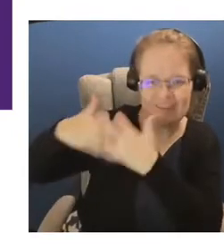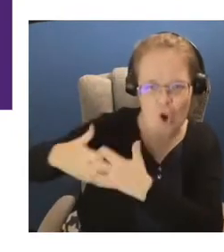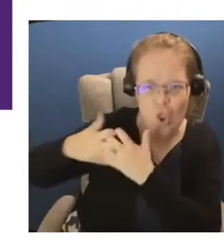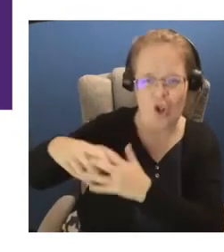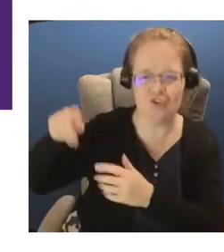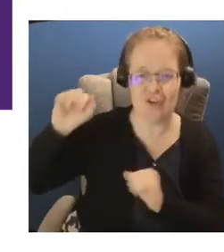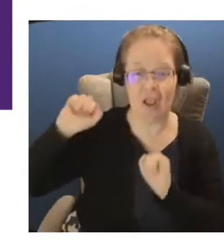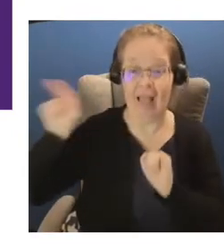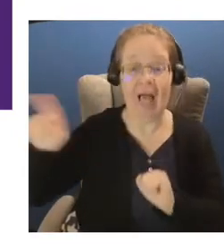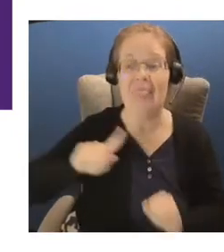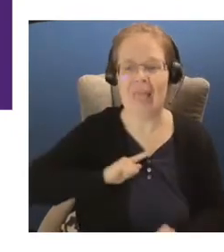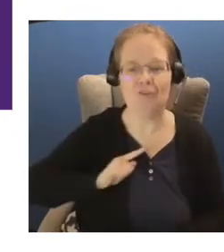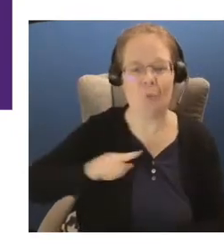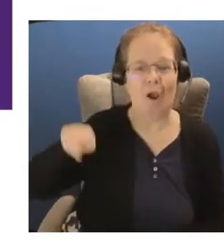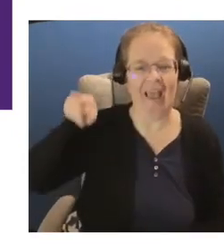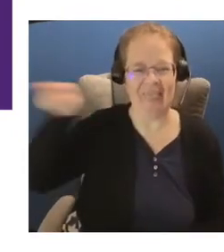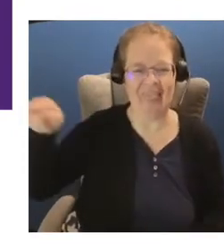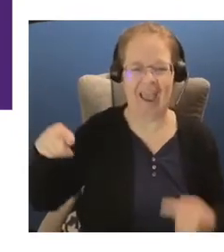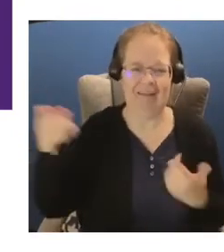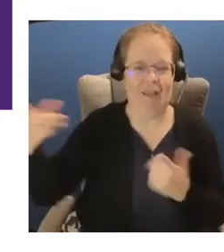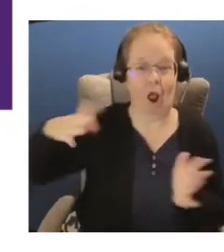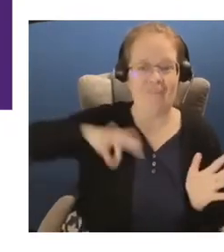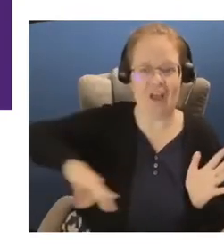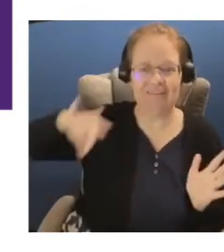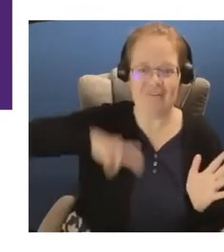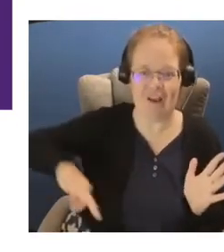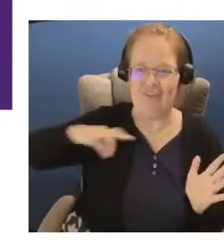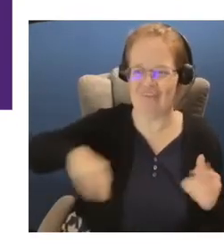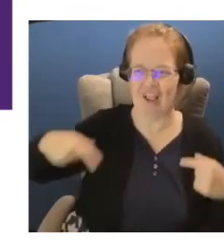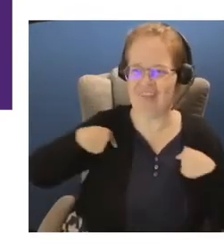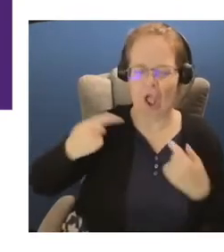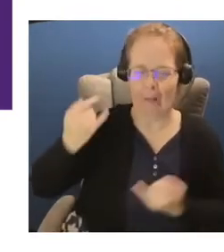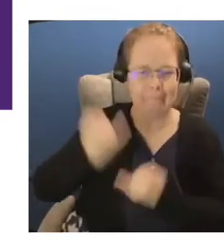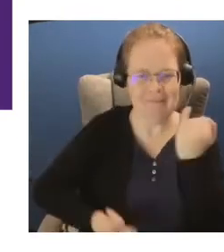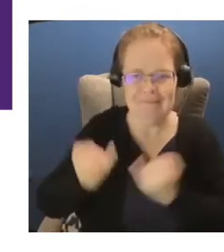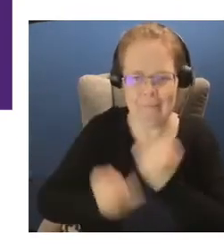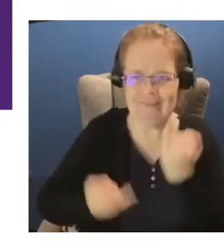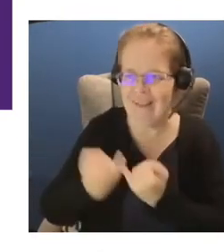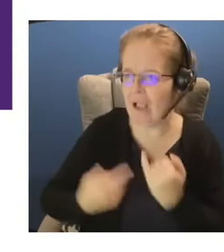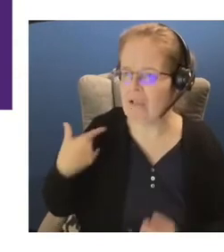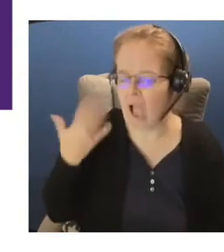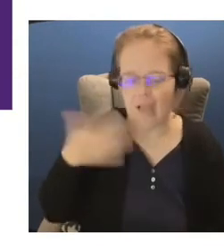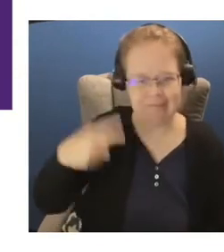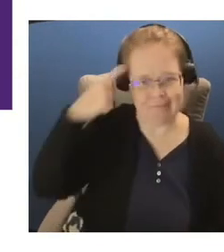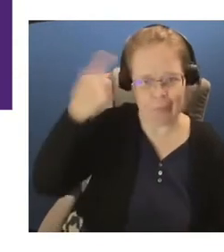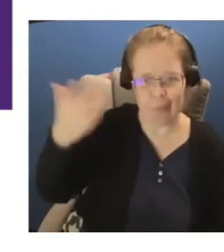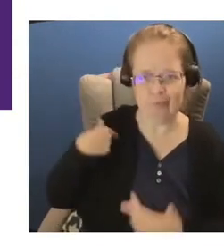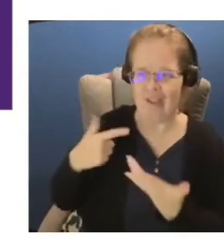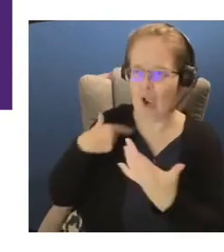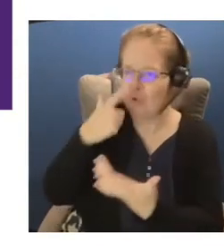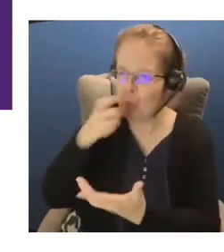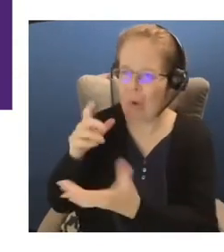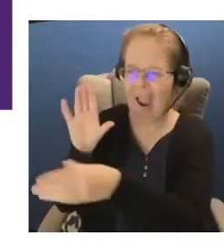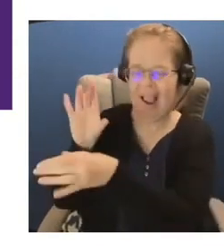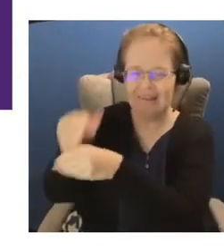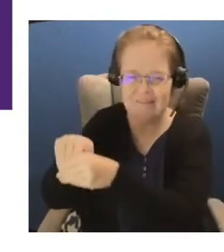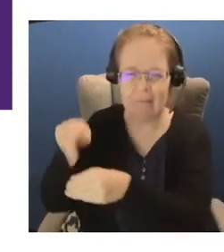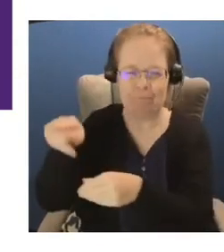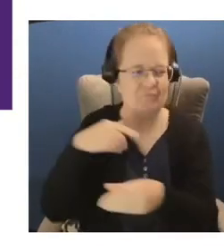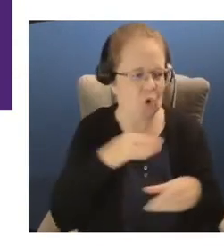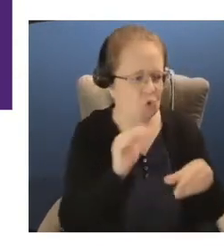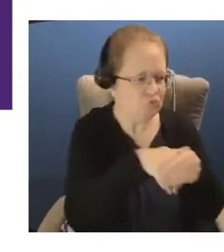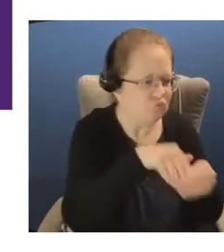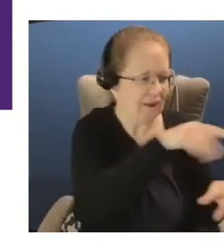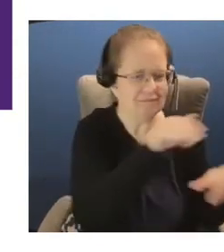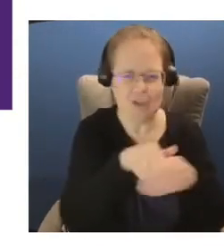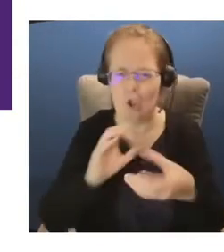unfair advantages. And a lot of that has to do with that they're tapping into that you can tap into and be a creator. And you're part of a community of other creators and so on.